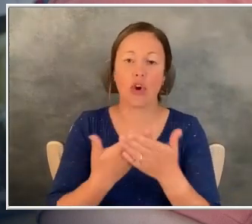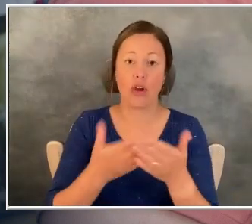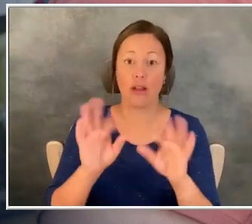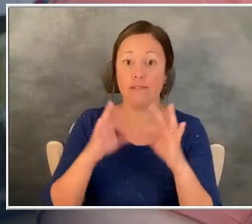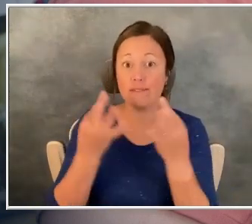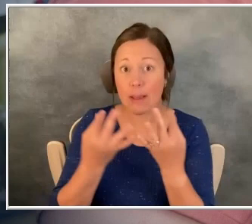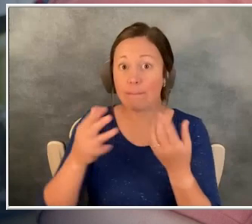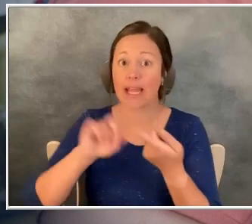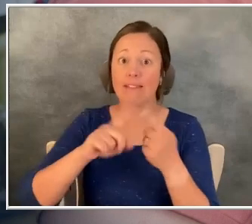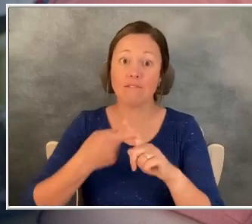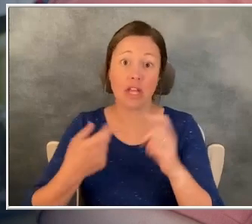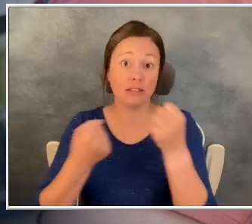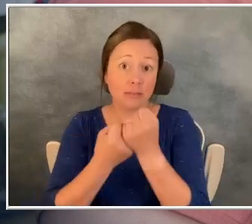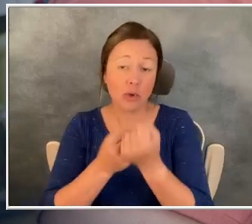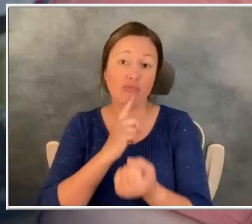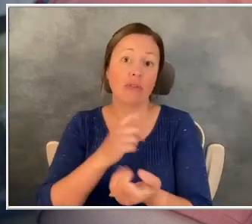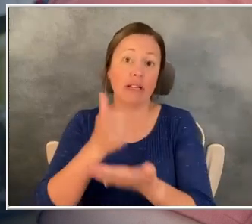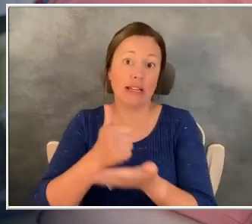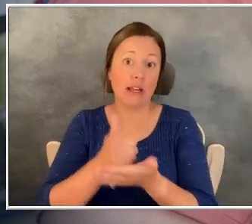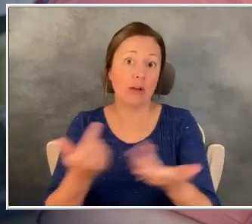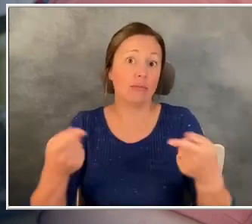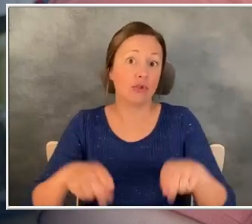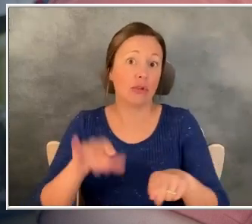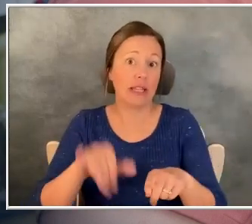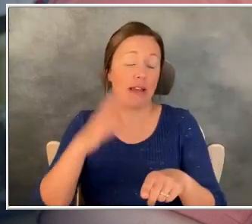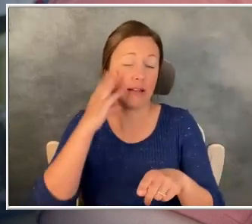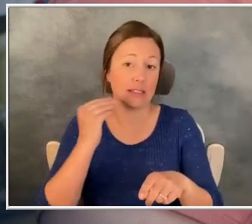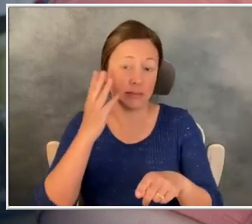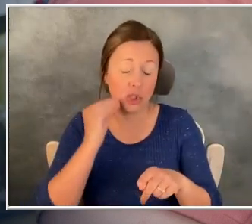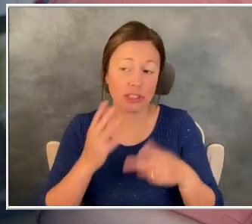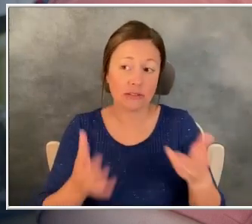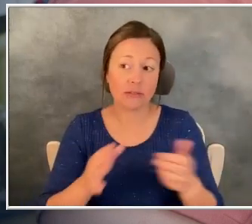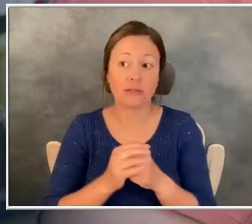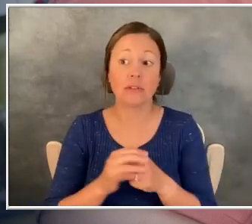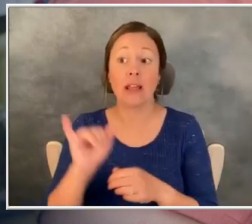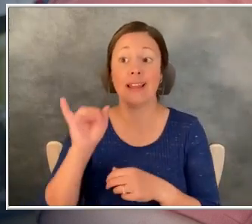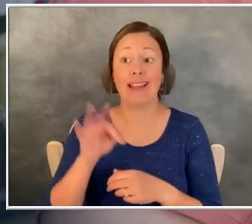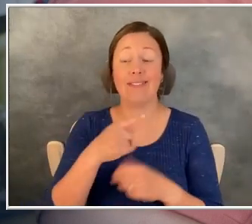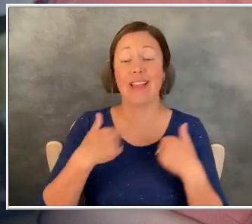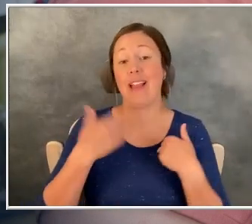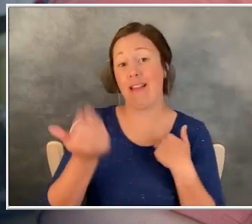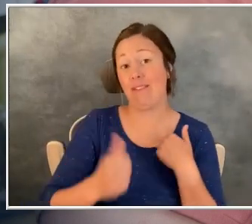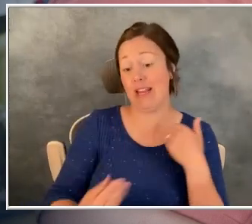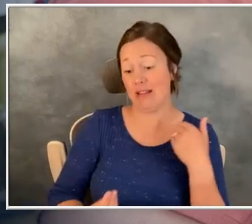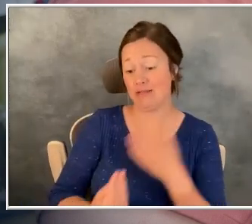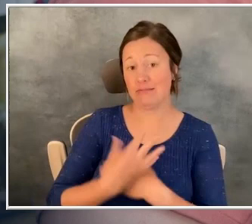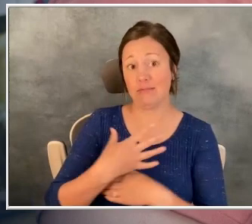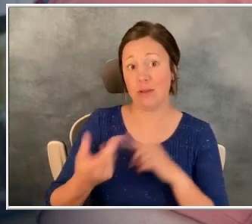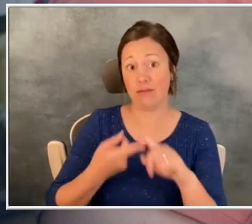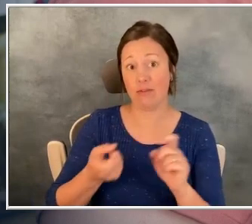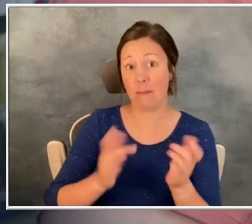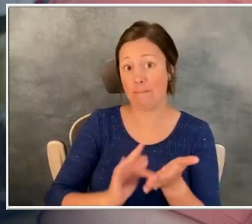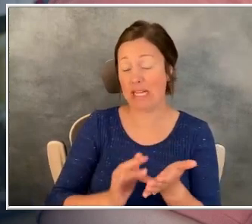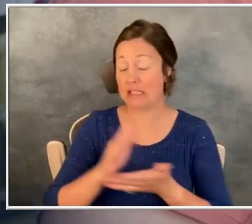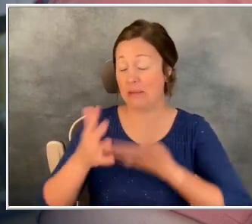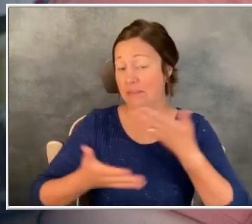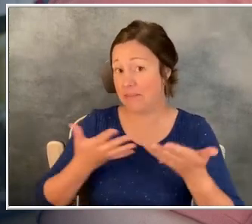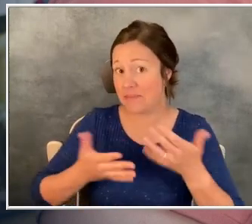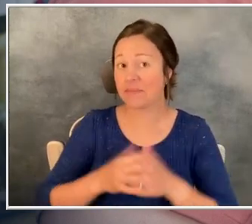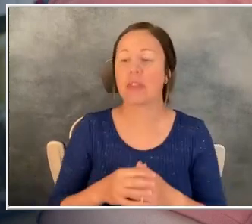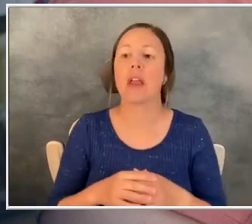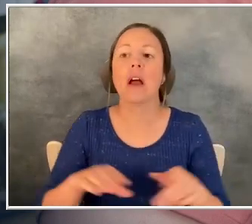support to help them along this journey, excuse me, if they would have side effects from the medication. We also